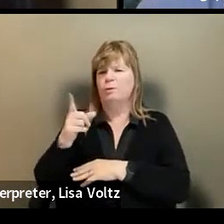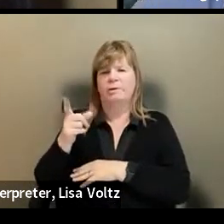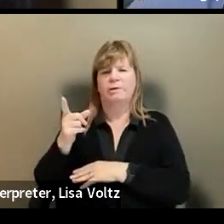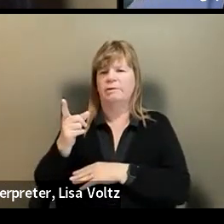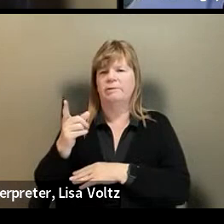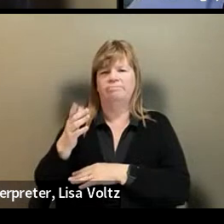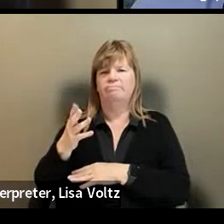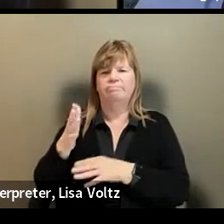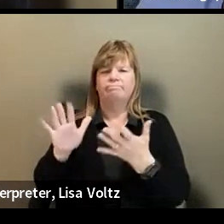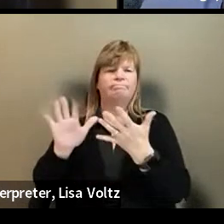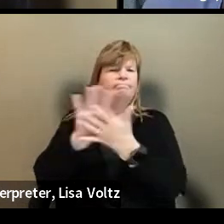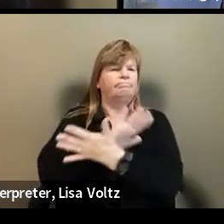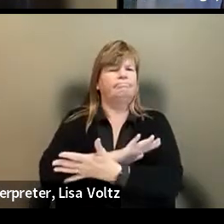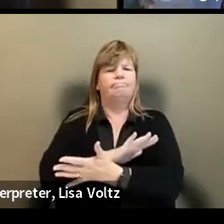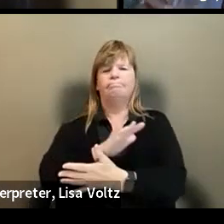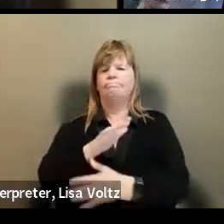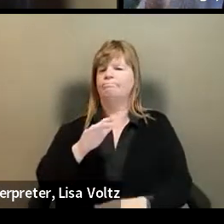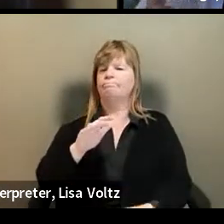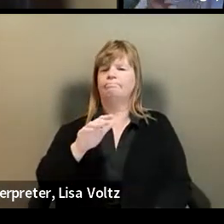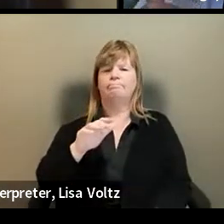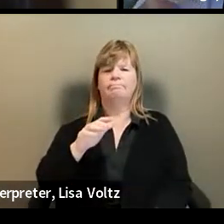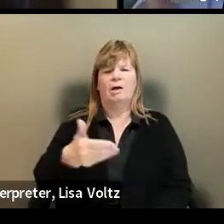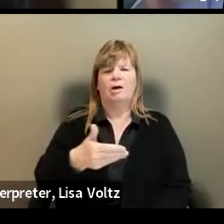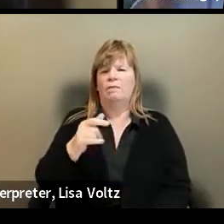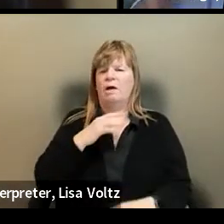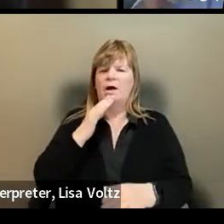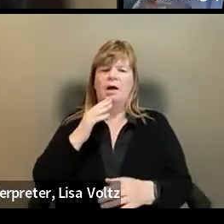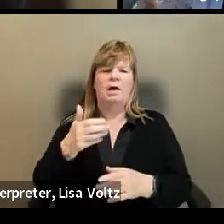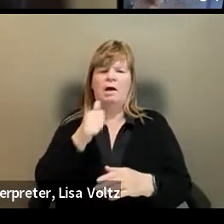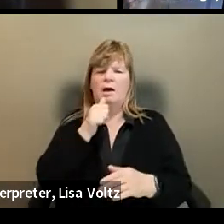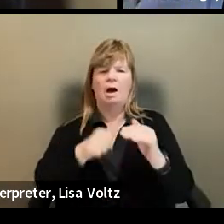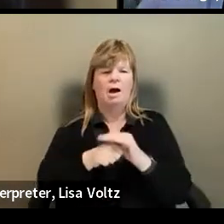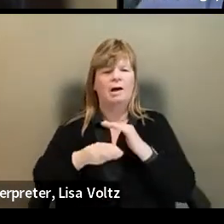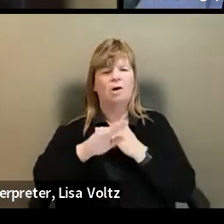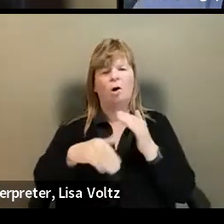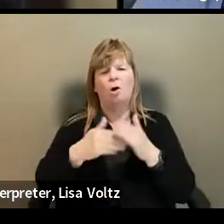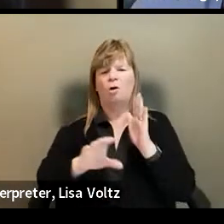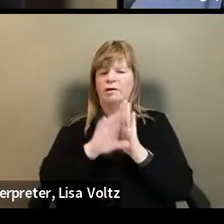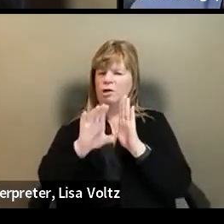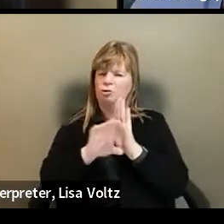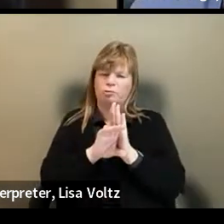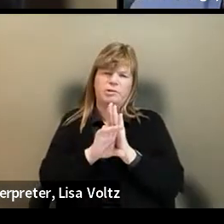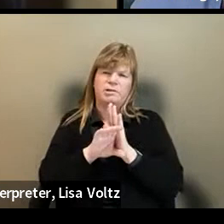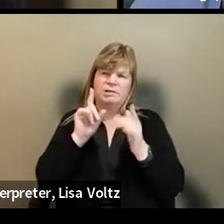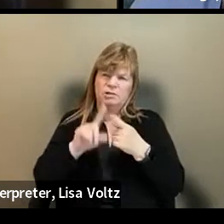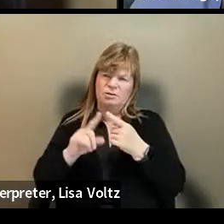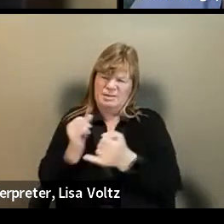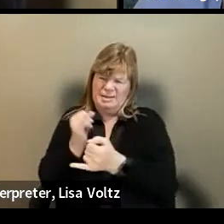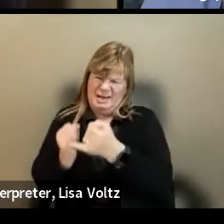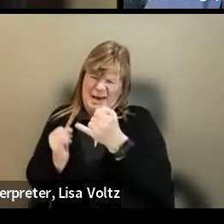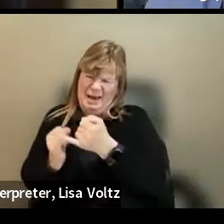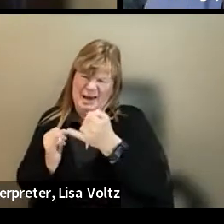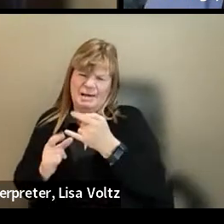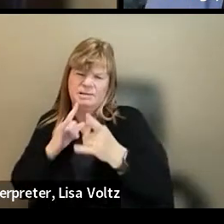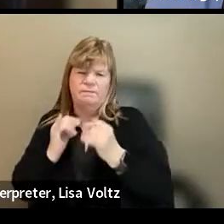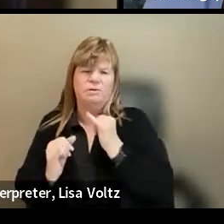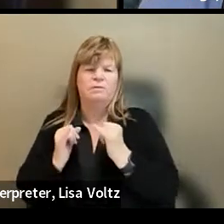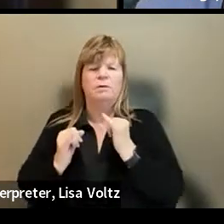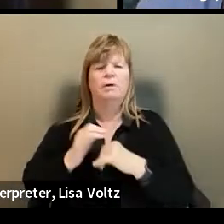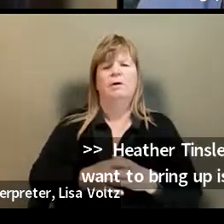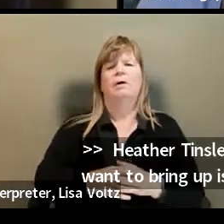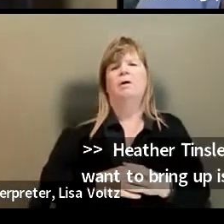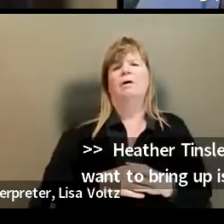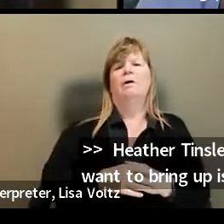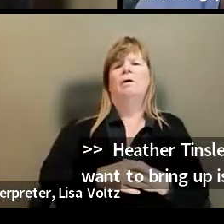excuse me, so they hide all the characteristics of the applicants from you until sort of the last stage of interviewing. Then, you know,